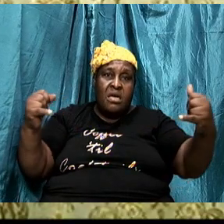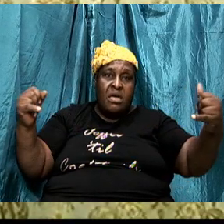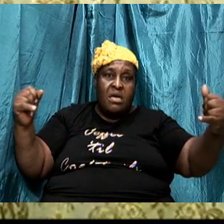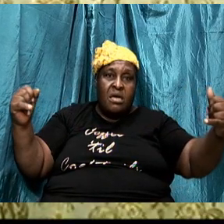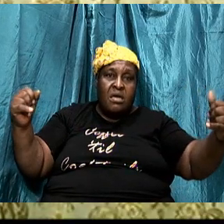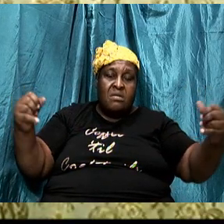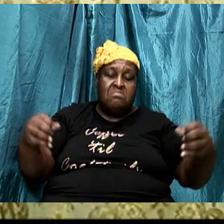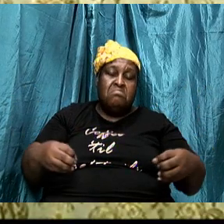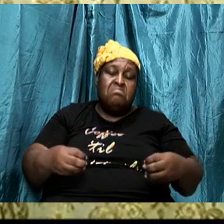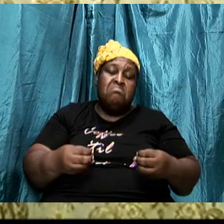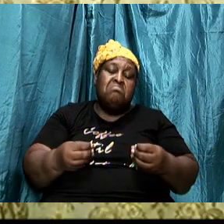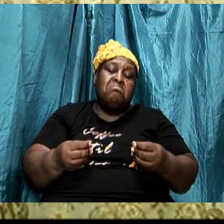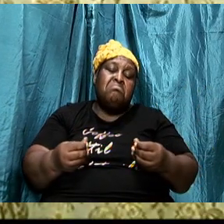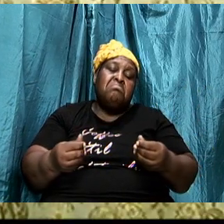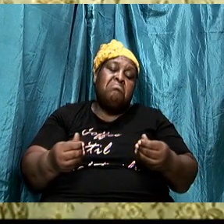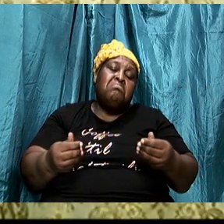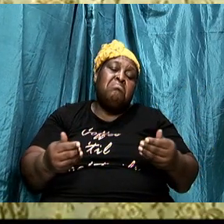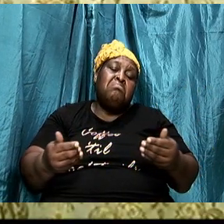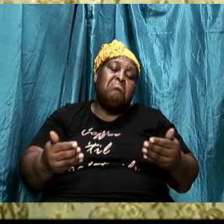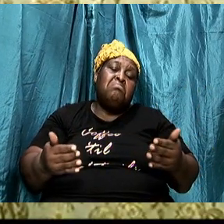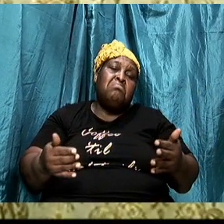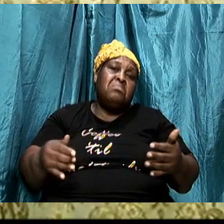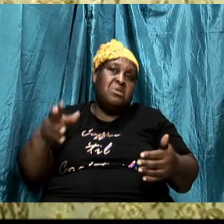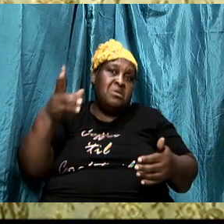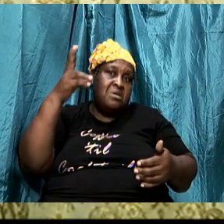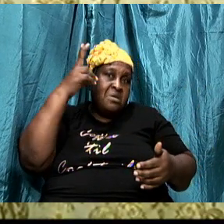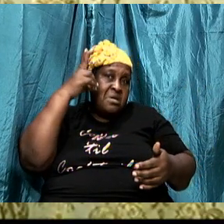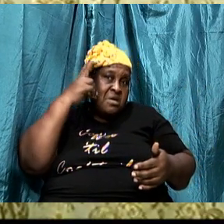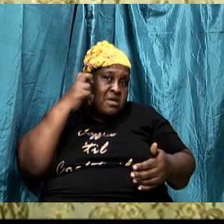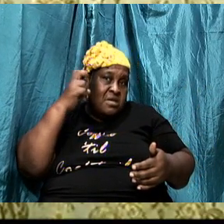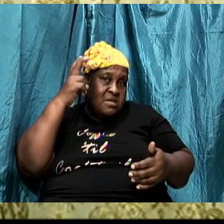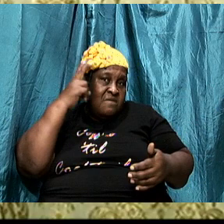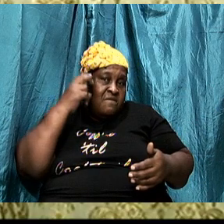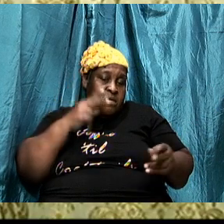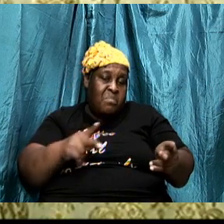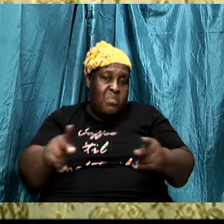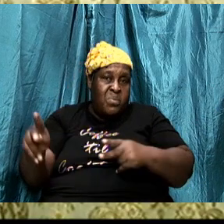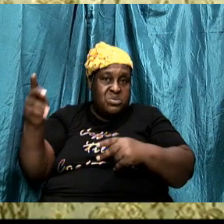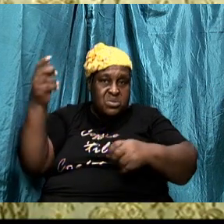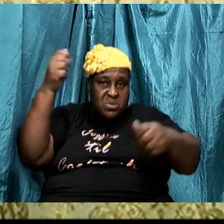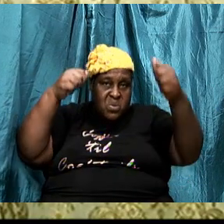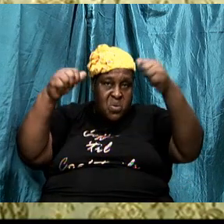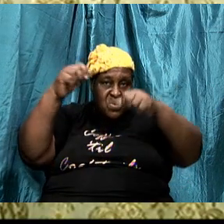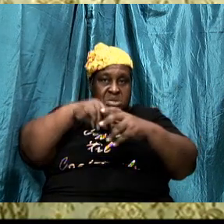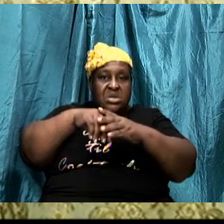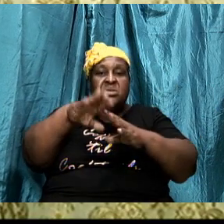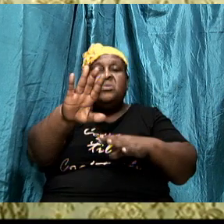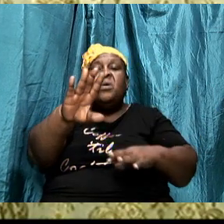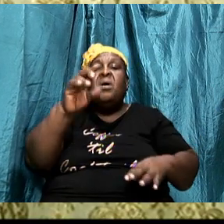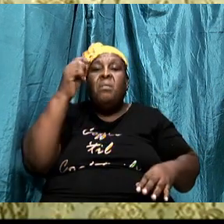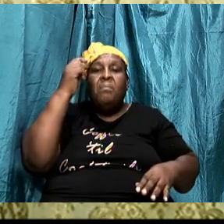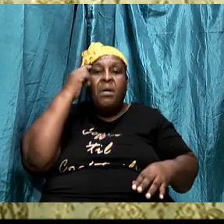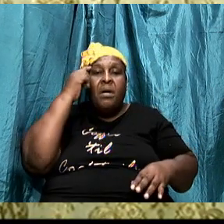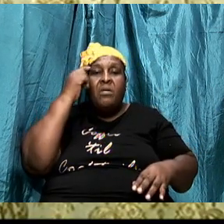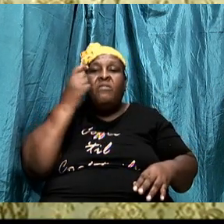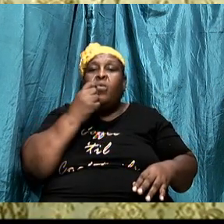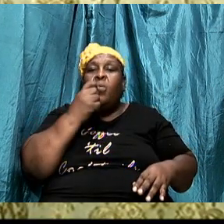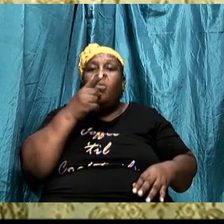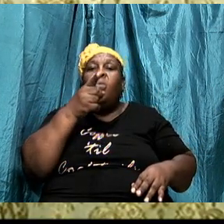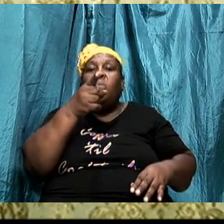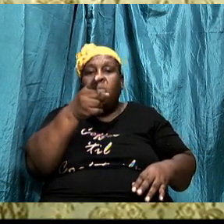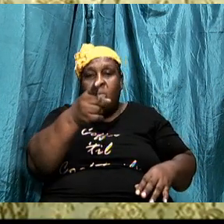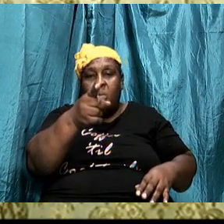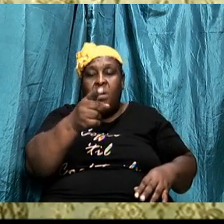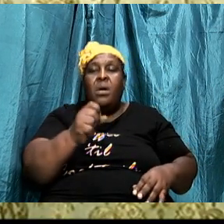adversary casts doubt in their mind about who they are when you see a child of